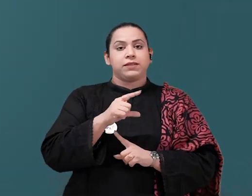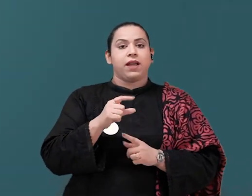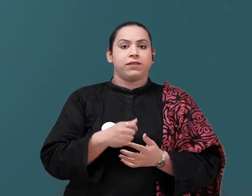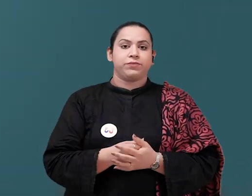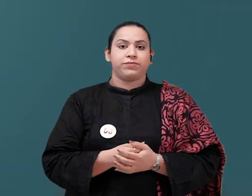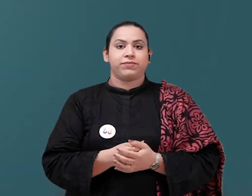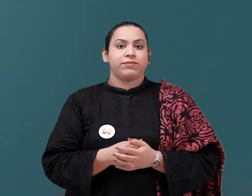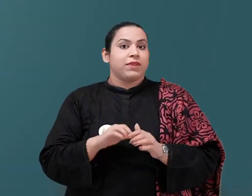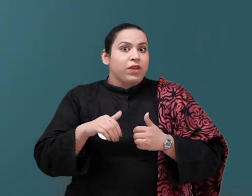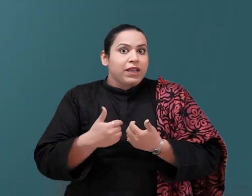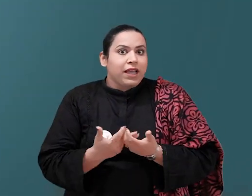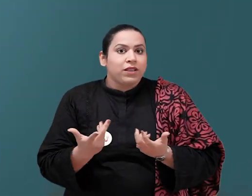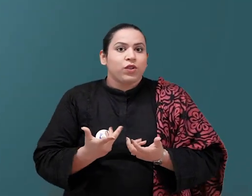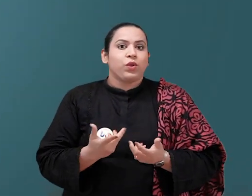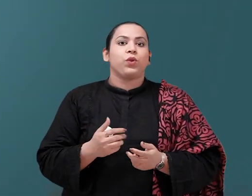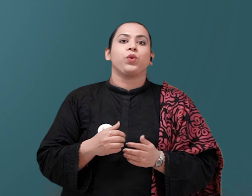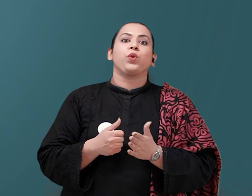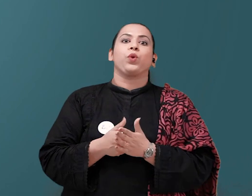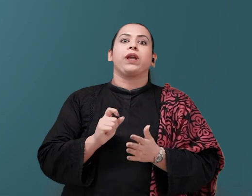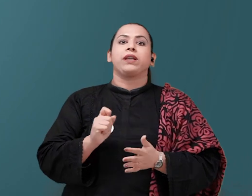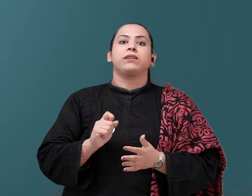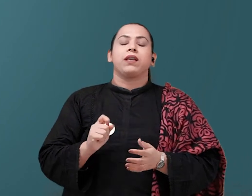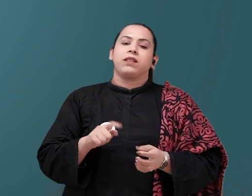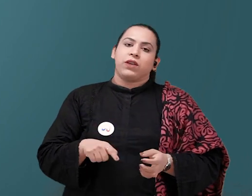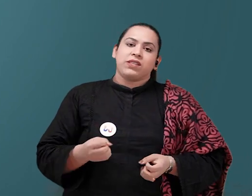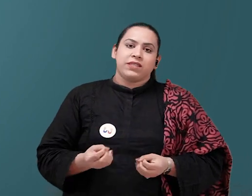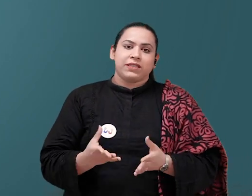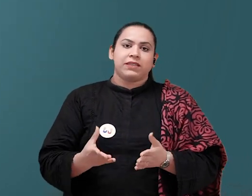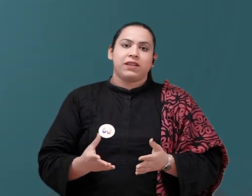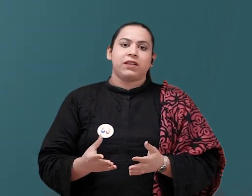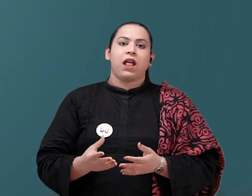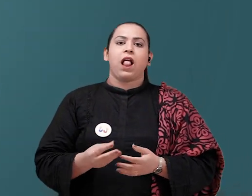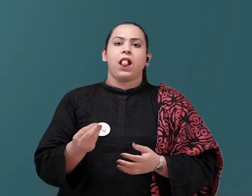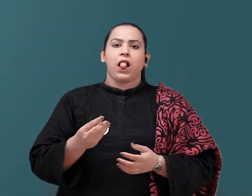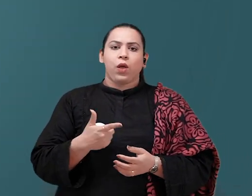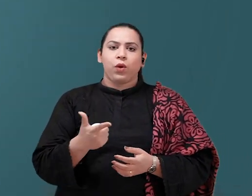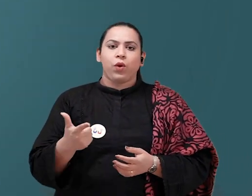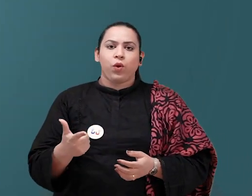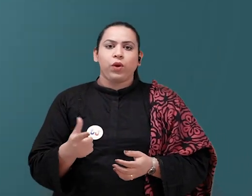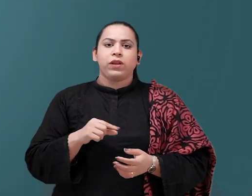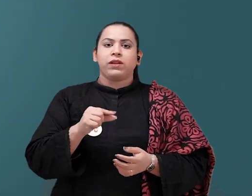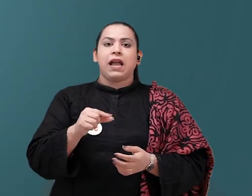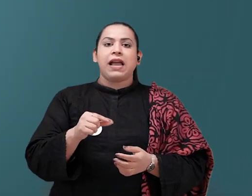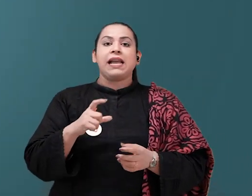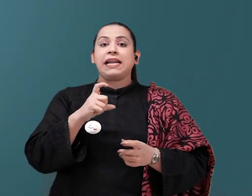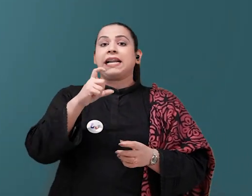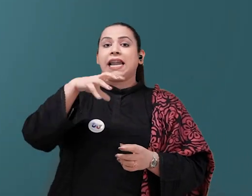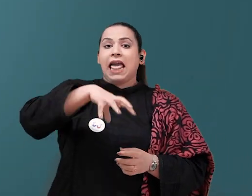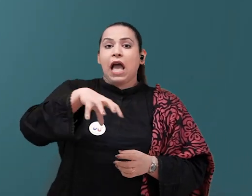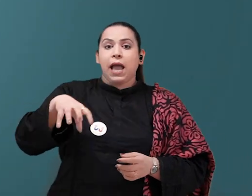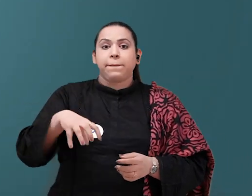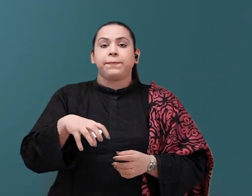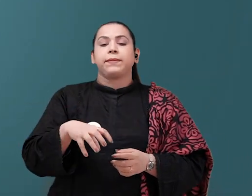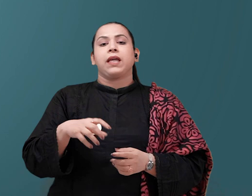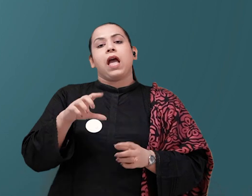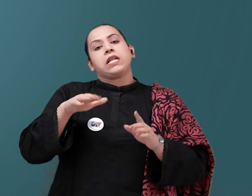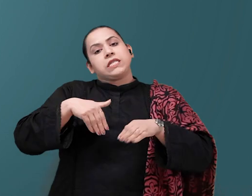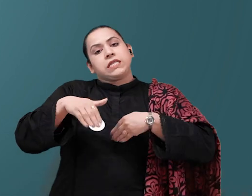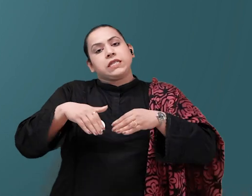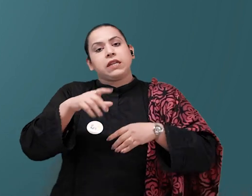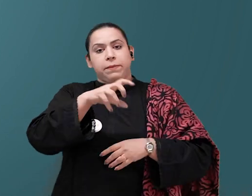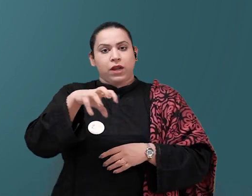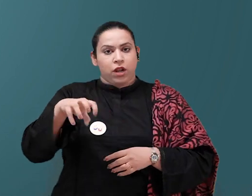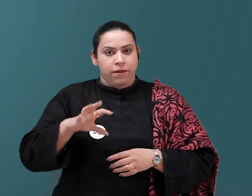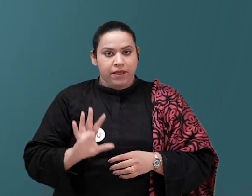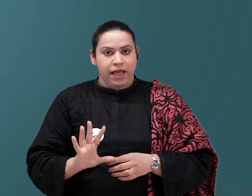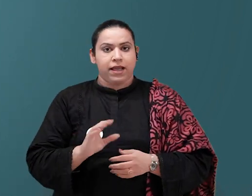And they can just start playing with the local players over there. After that, once they start improving their game, the clubs will guide them. How they can